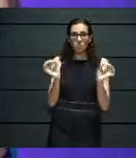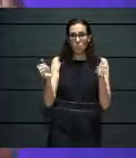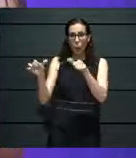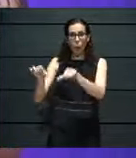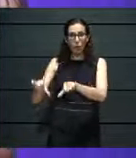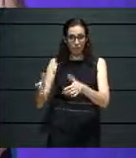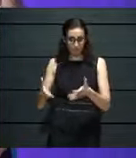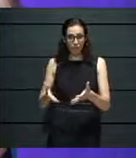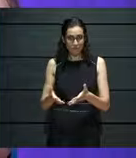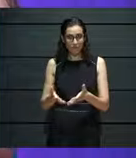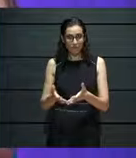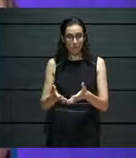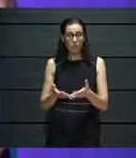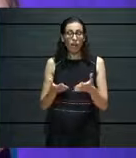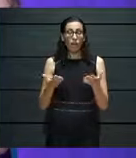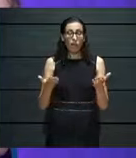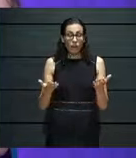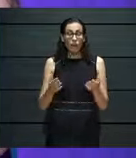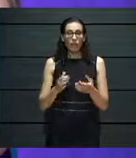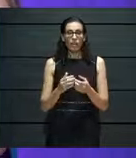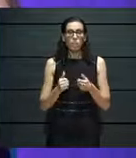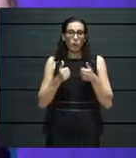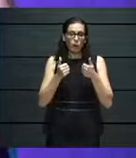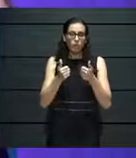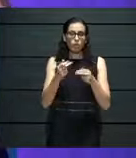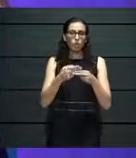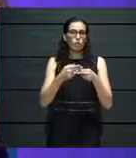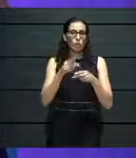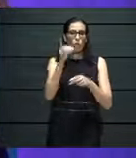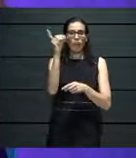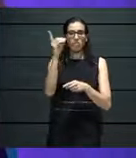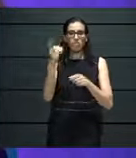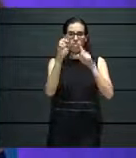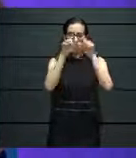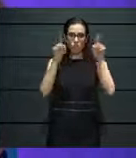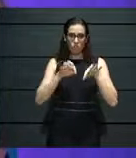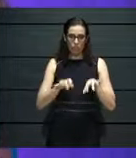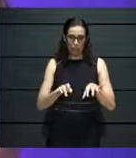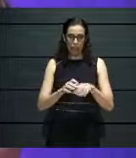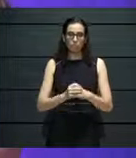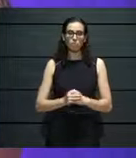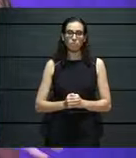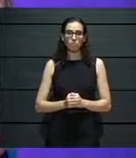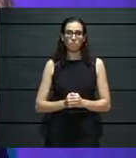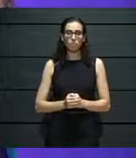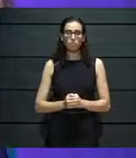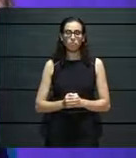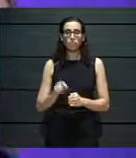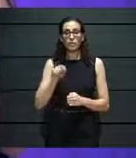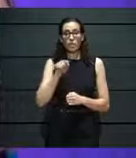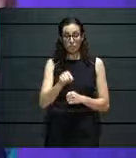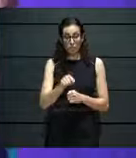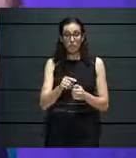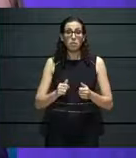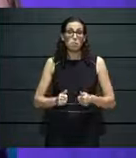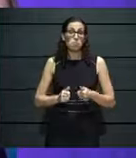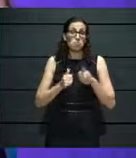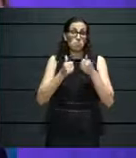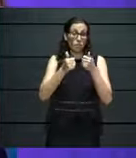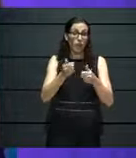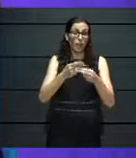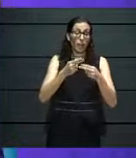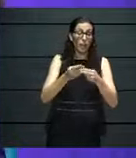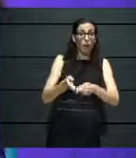what's happening, to what was already happening even before COVID. So, kind of accelerated